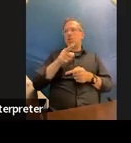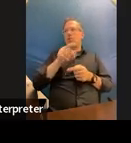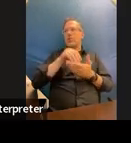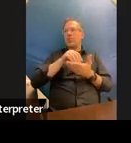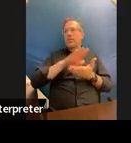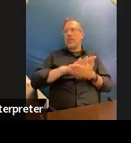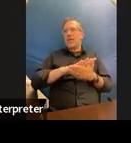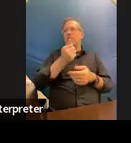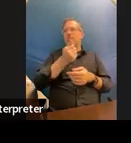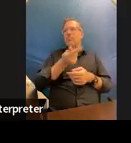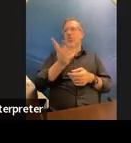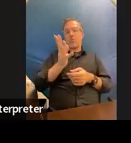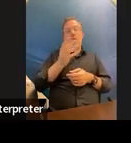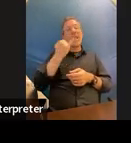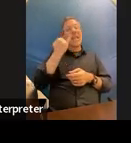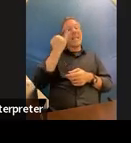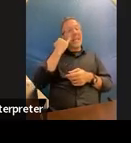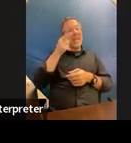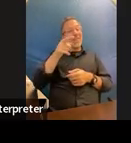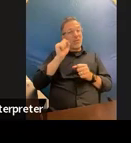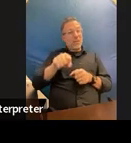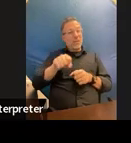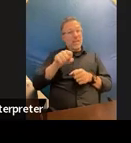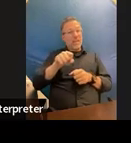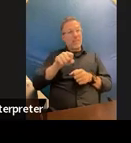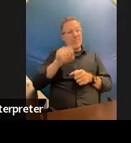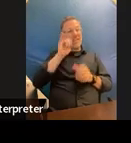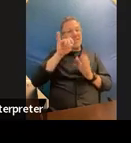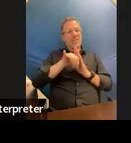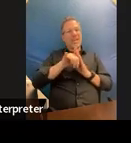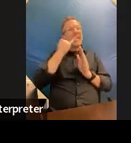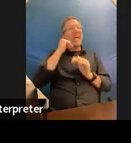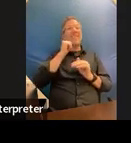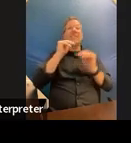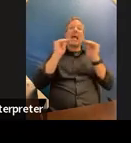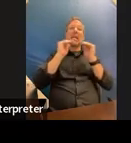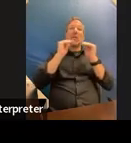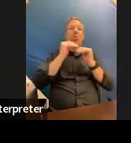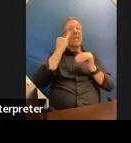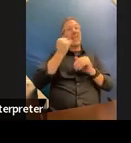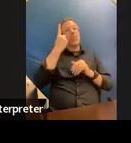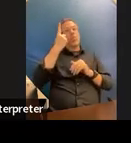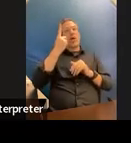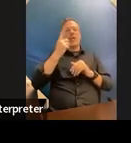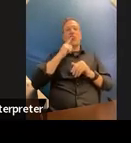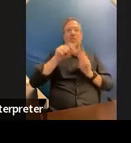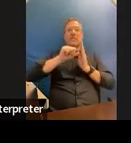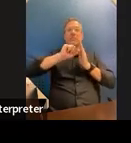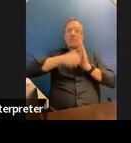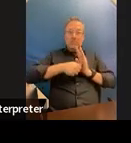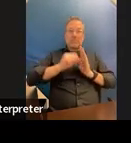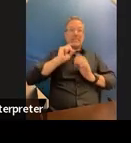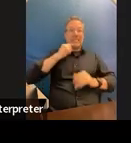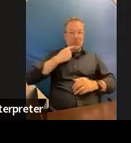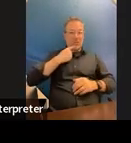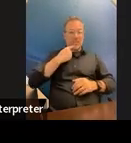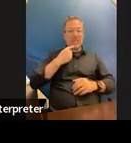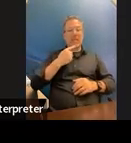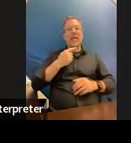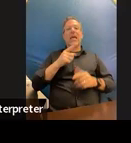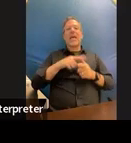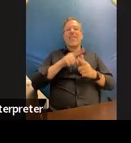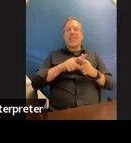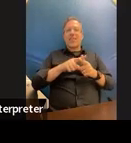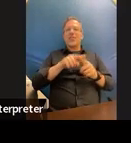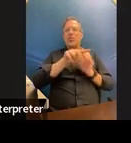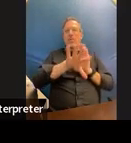you can identify if they're not equal if there's one really driving the bus then you only identify with that